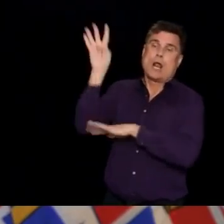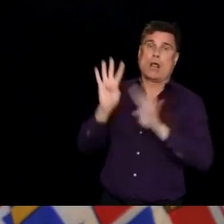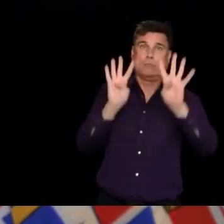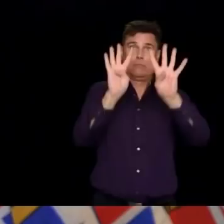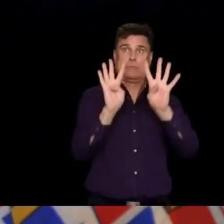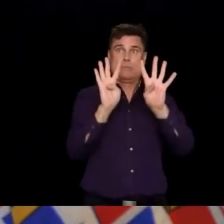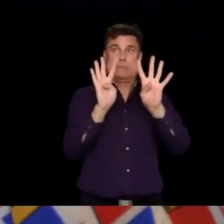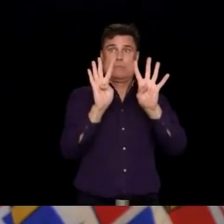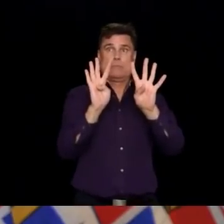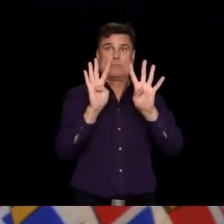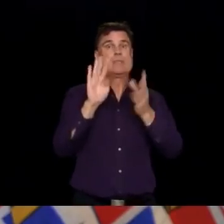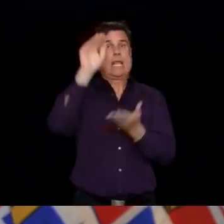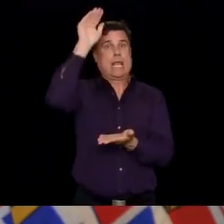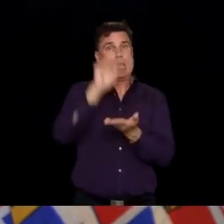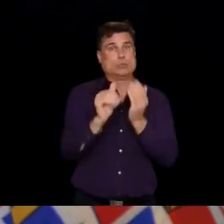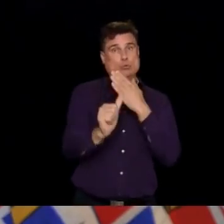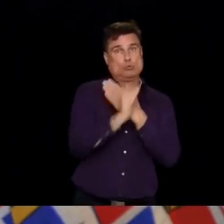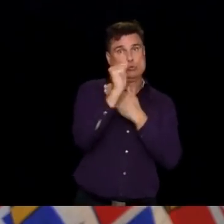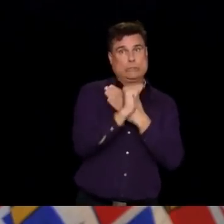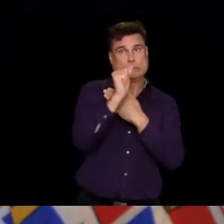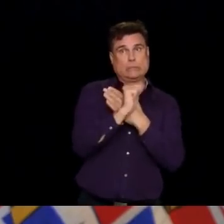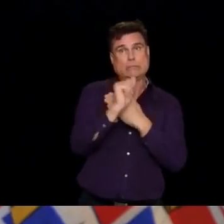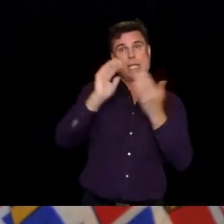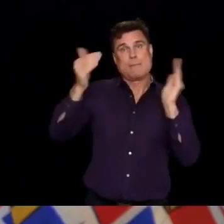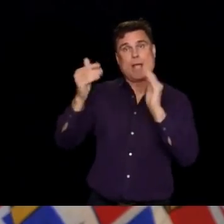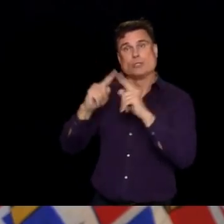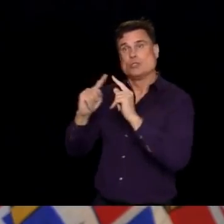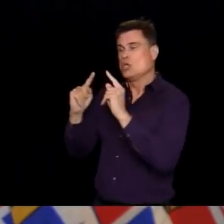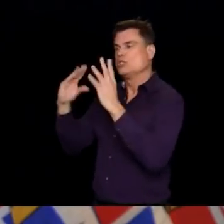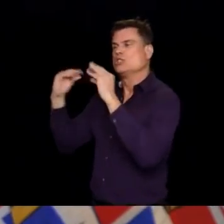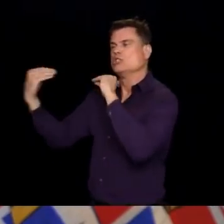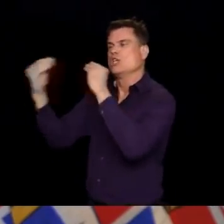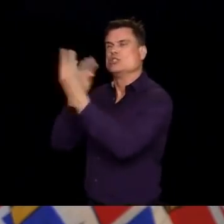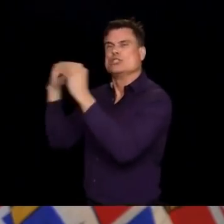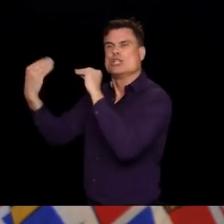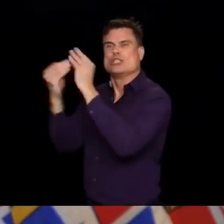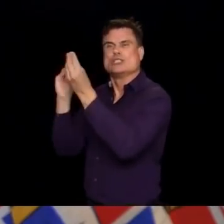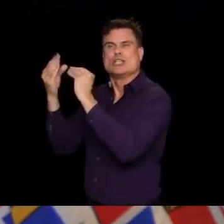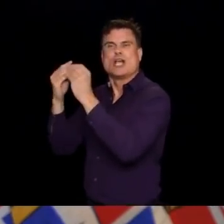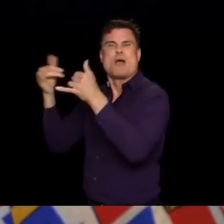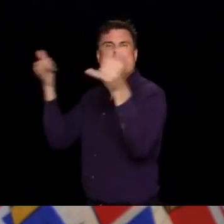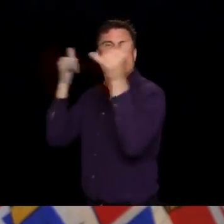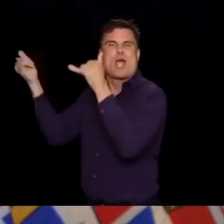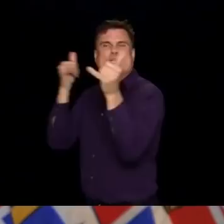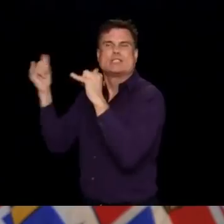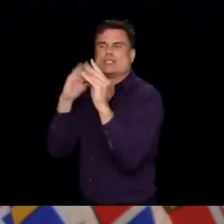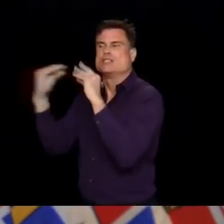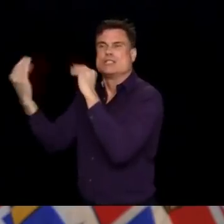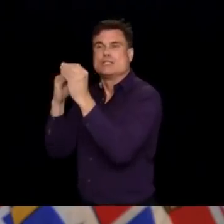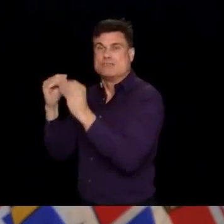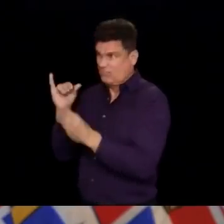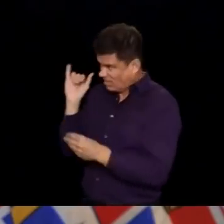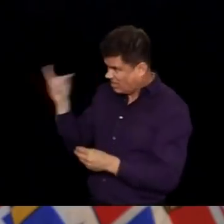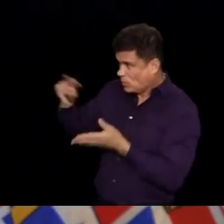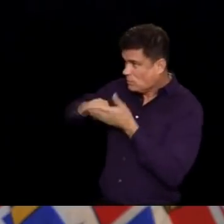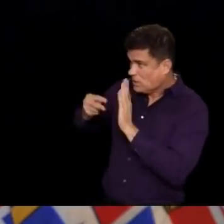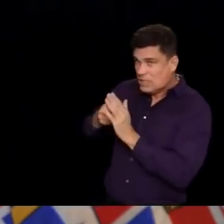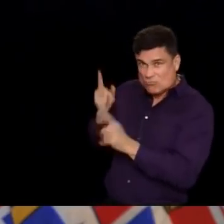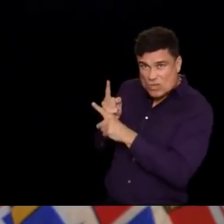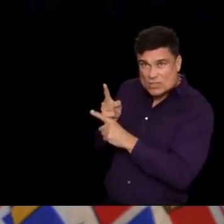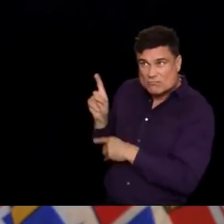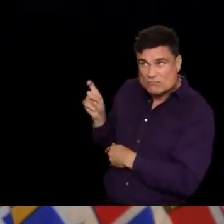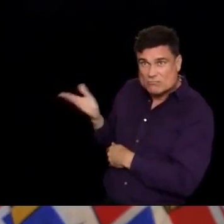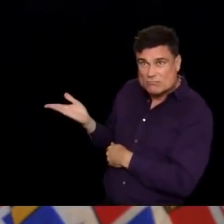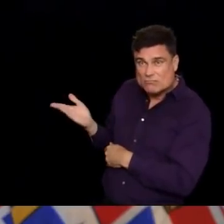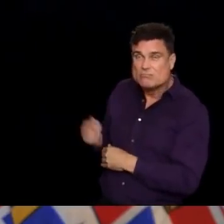that all along. what we call the three C's. So close contact over a continuous period of time in a closed environment are the ways